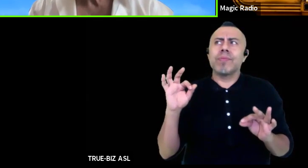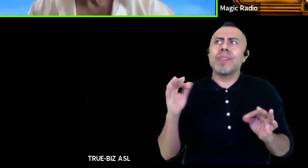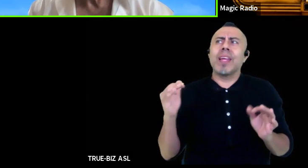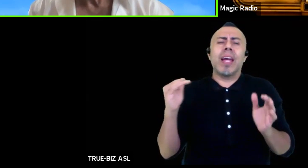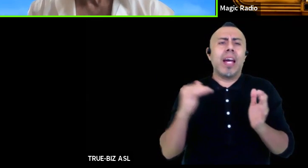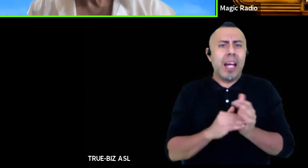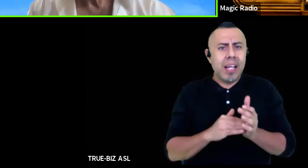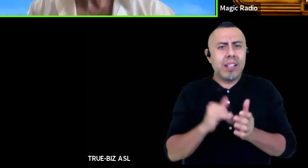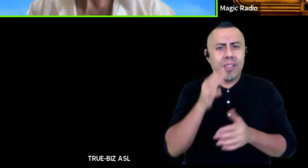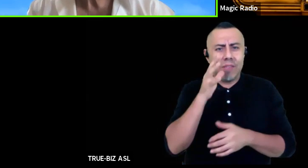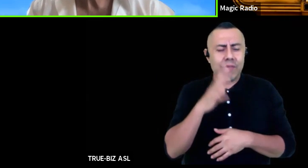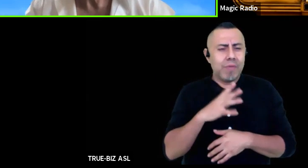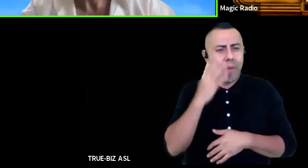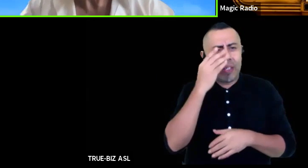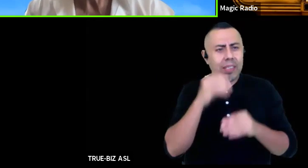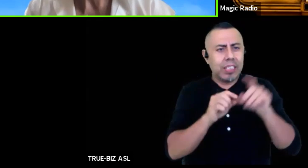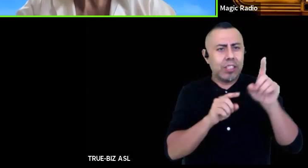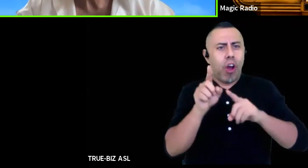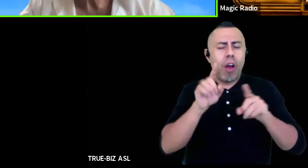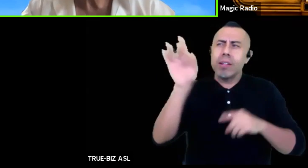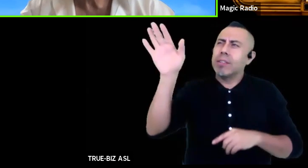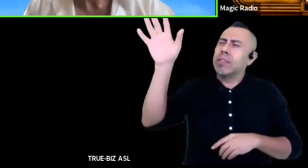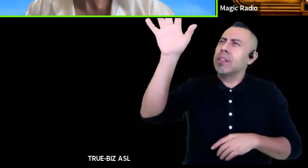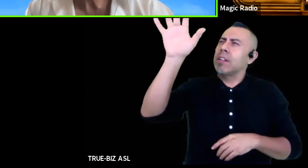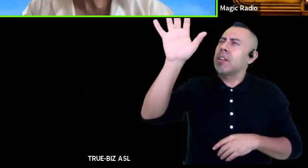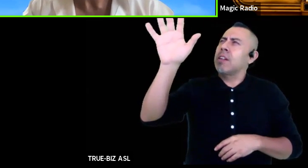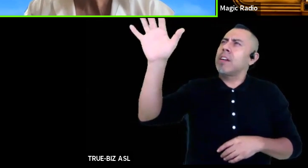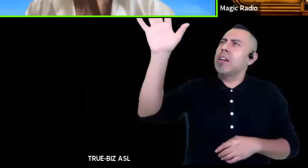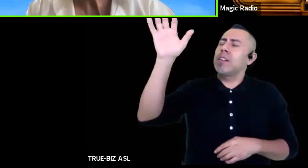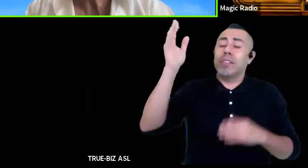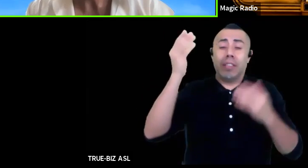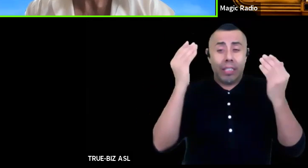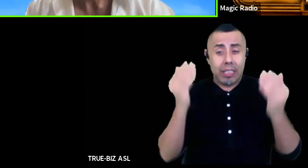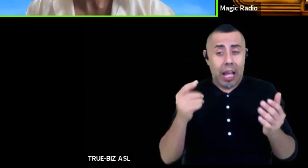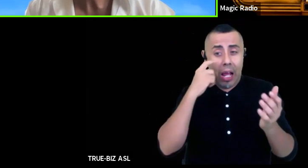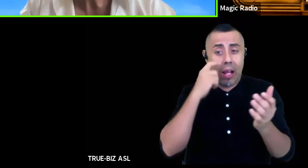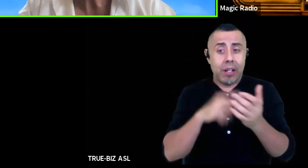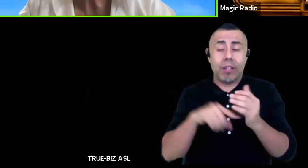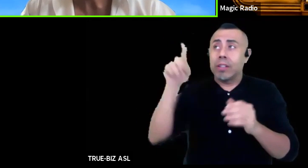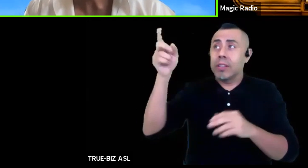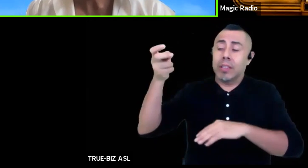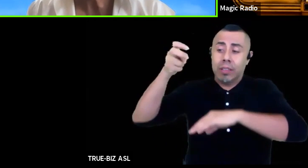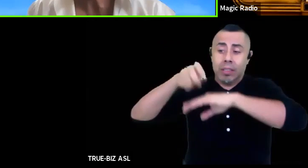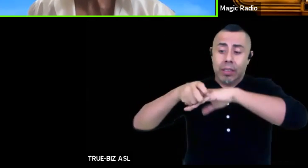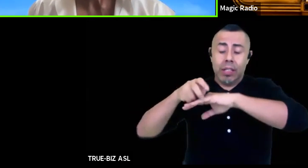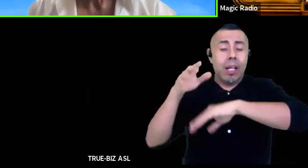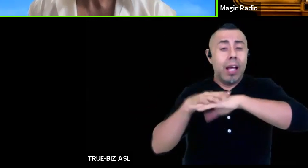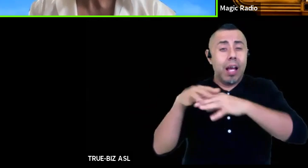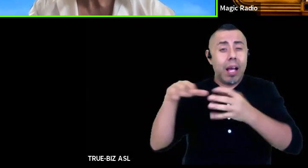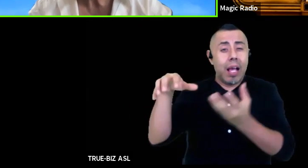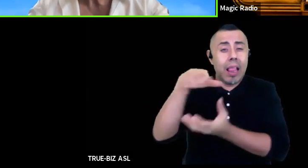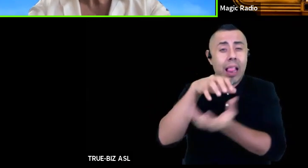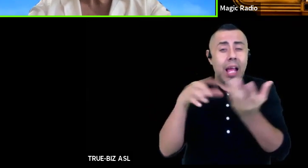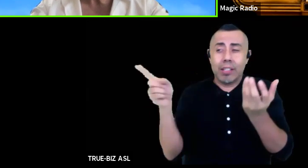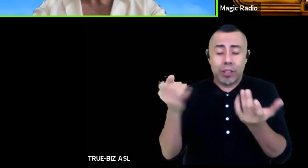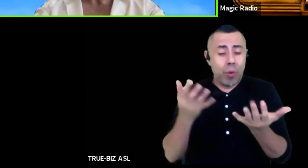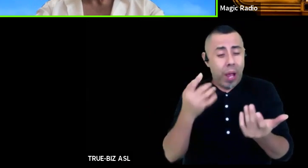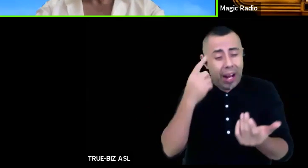she's this time she's sitting on a cloud waiting for me and i've been so lonesome so